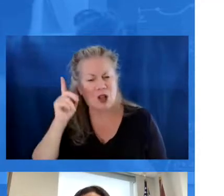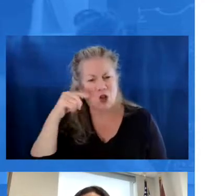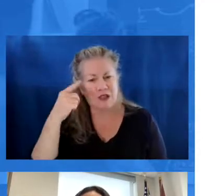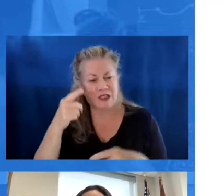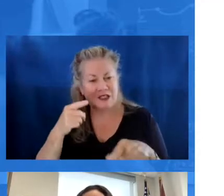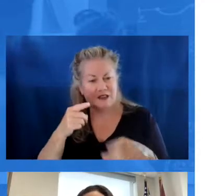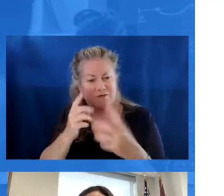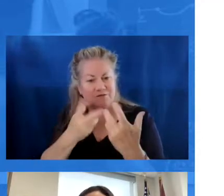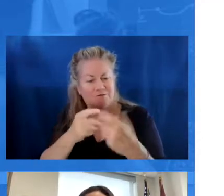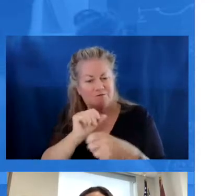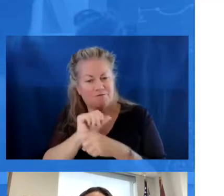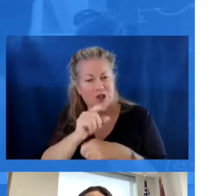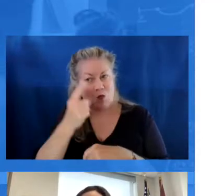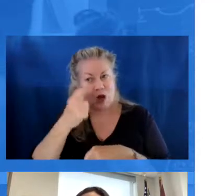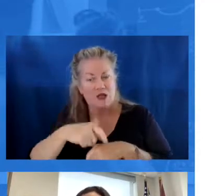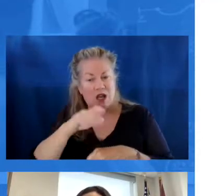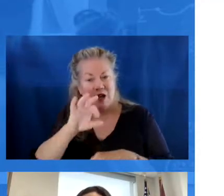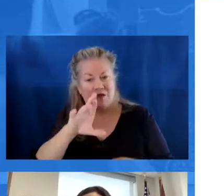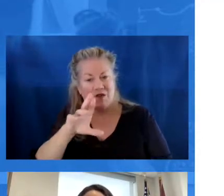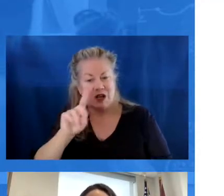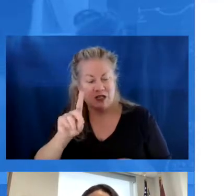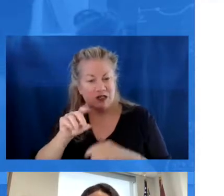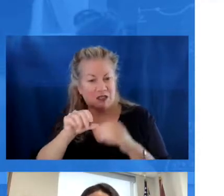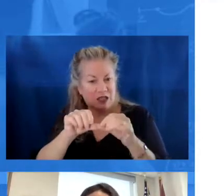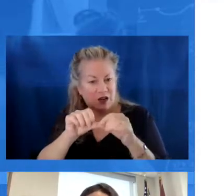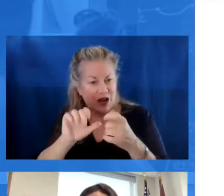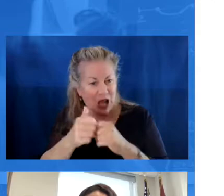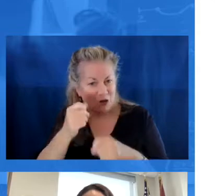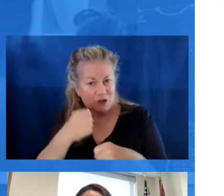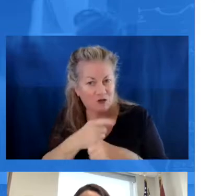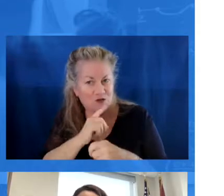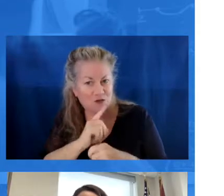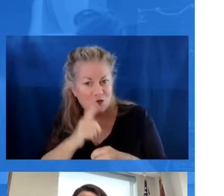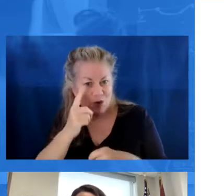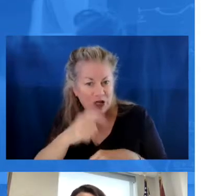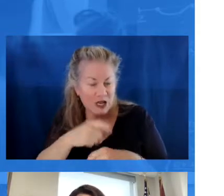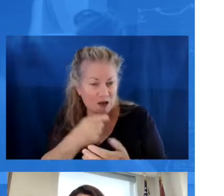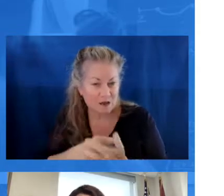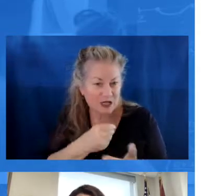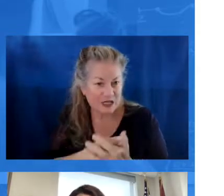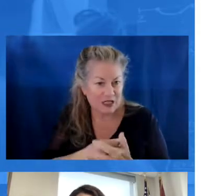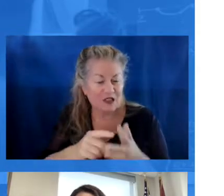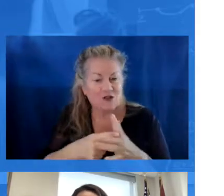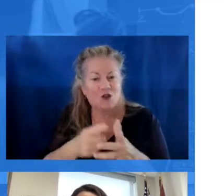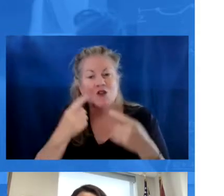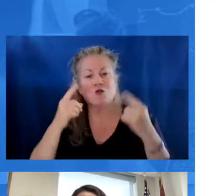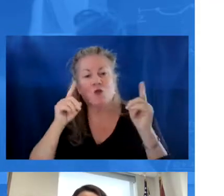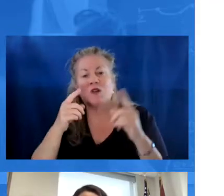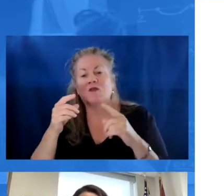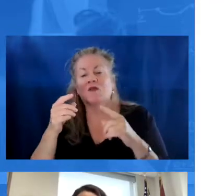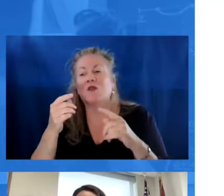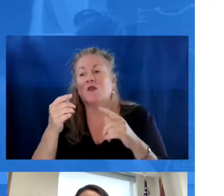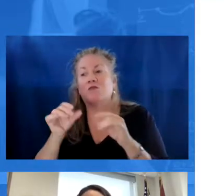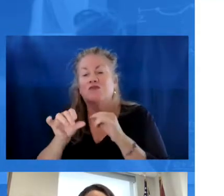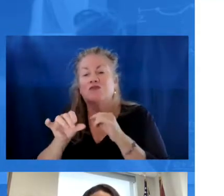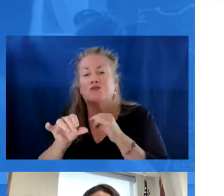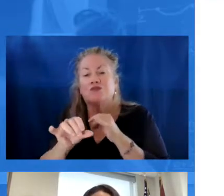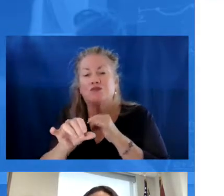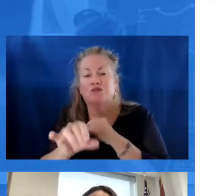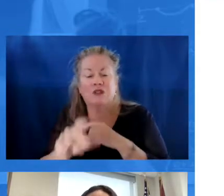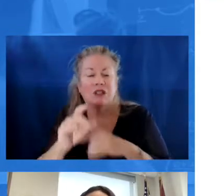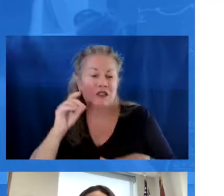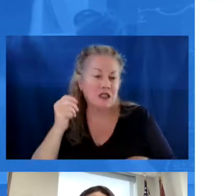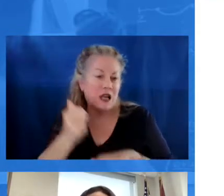solution and thinking about one-time funds as sustainable funds. How do we ensure one-time money starts to work forever